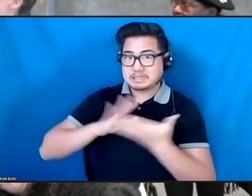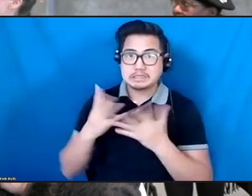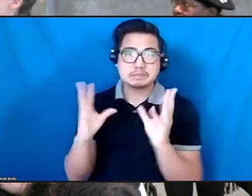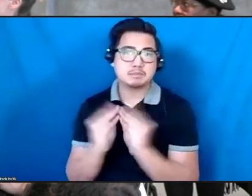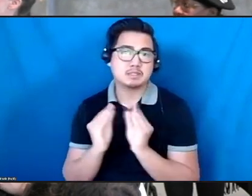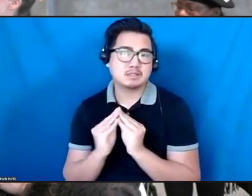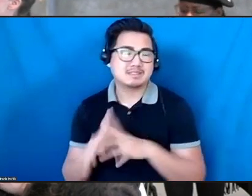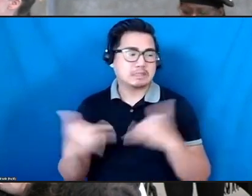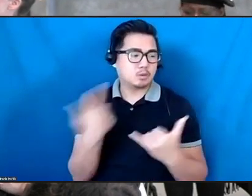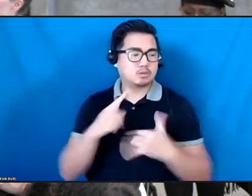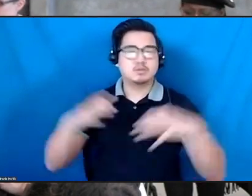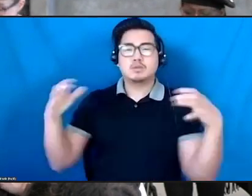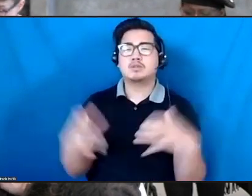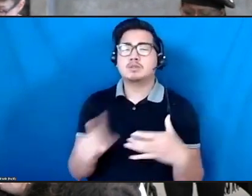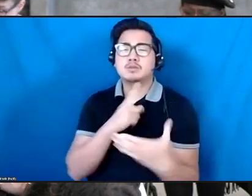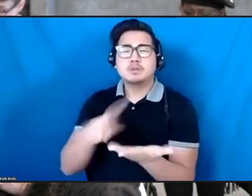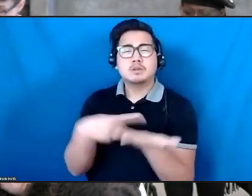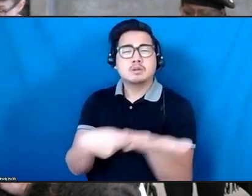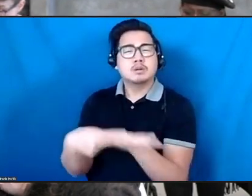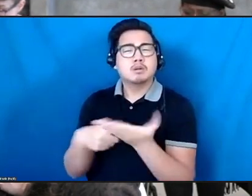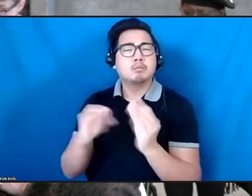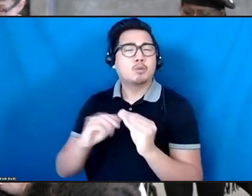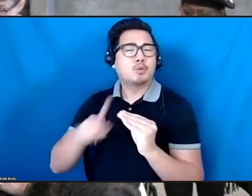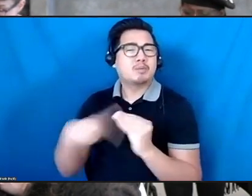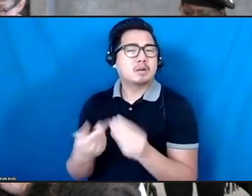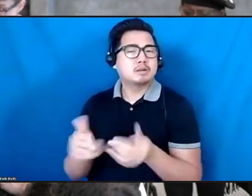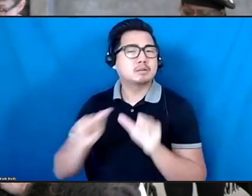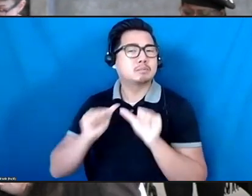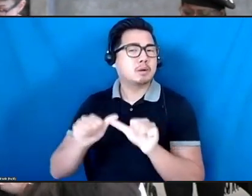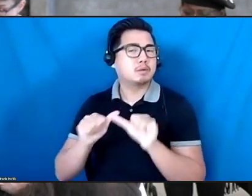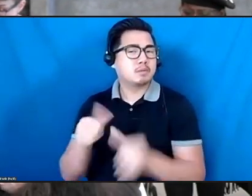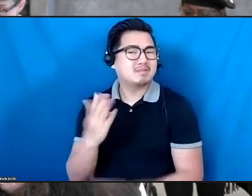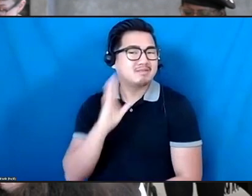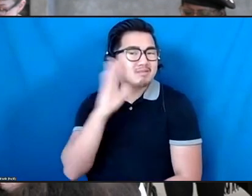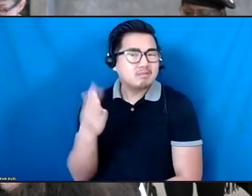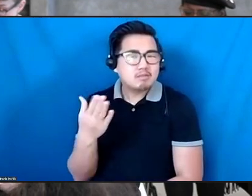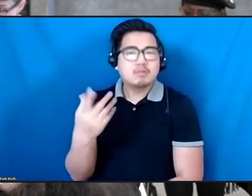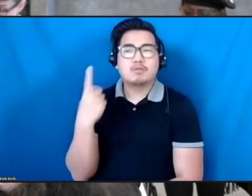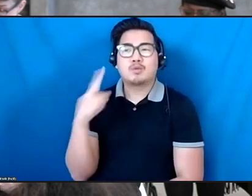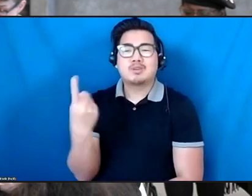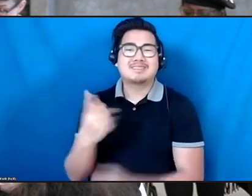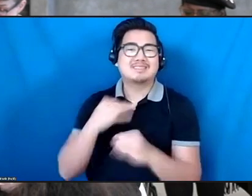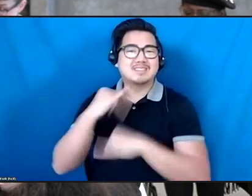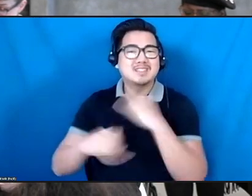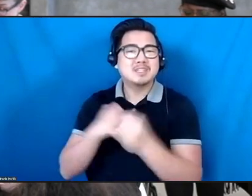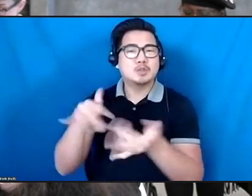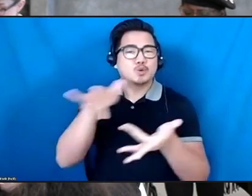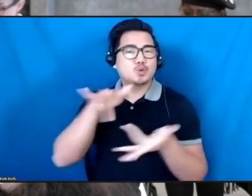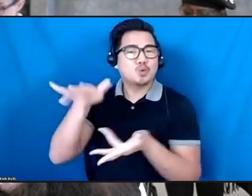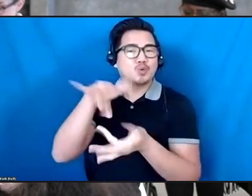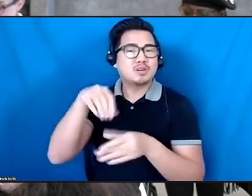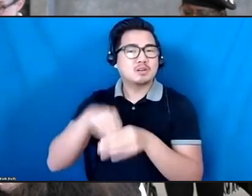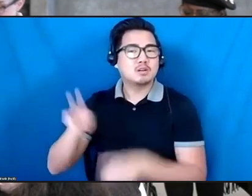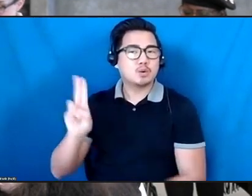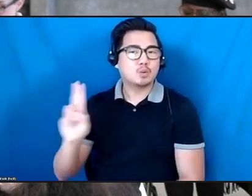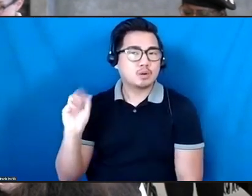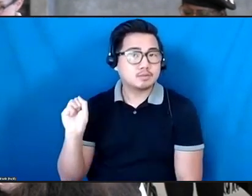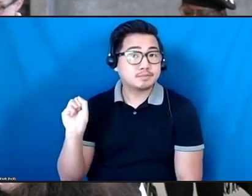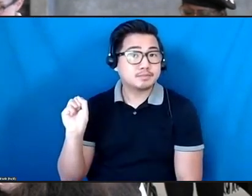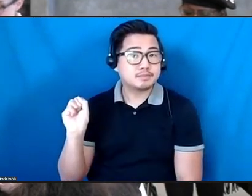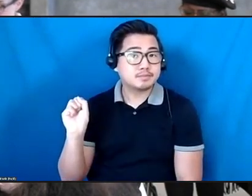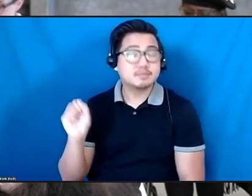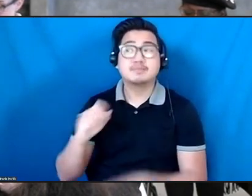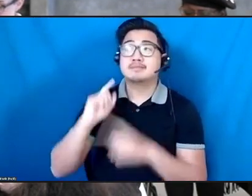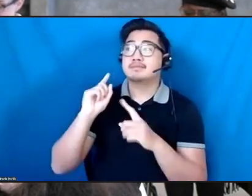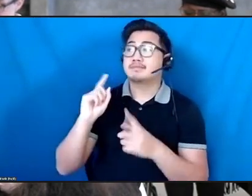for sustaining and furthering global exchange in international touring in the United States. Since first coming